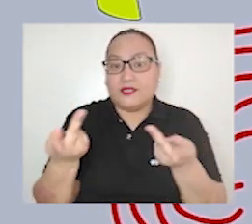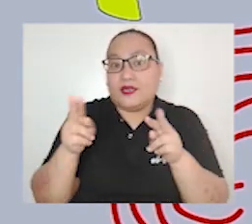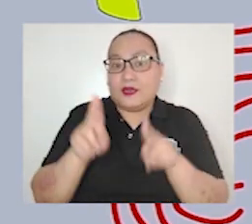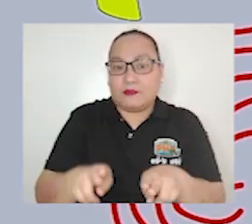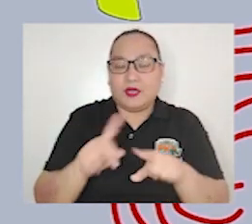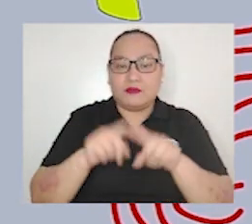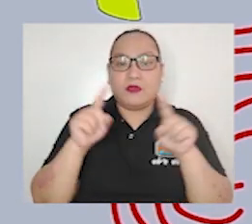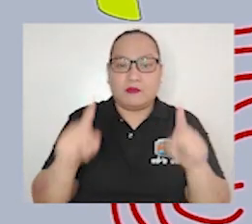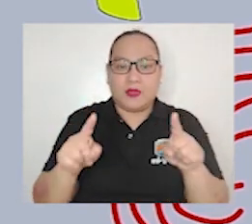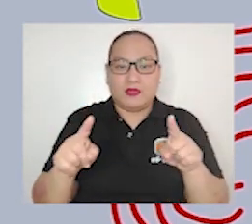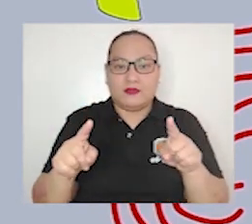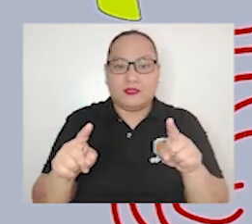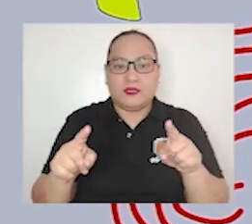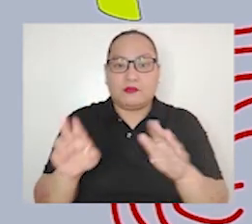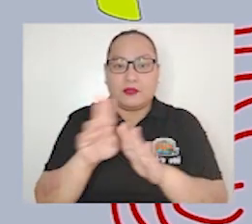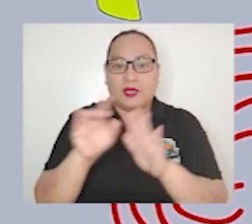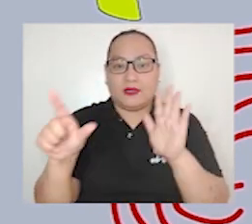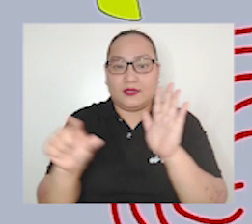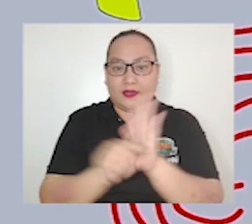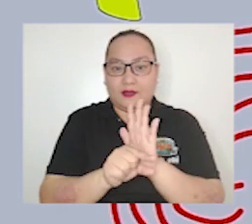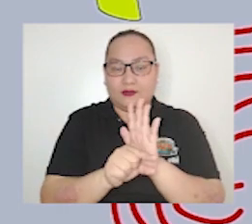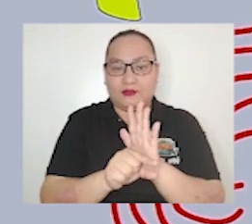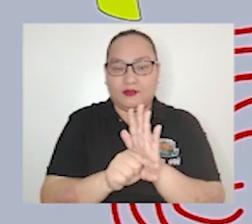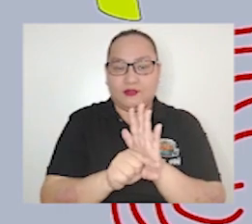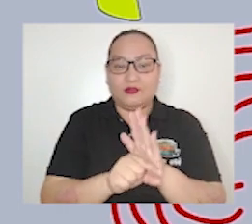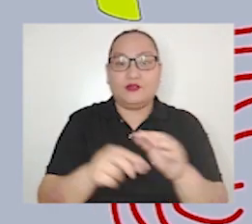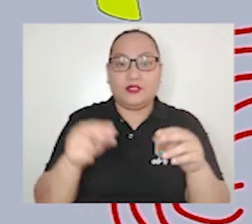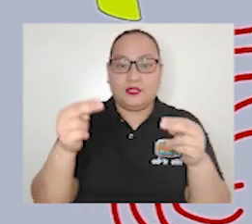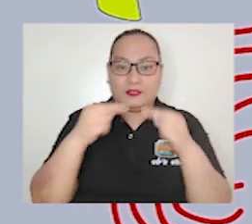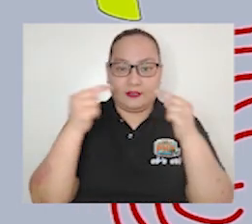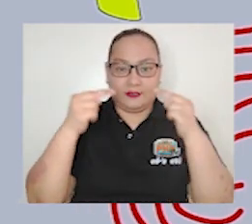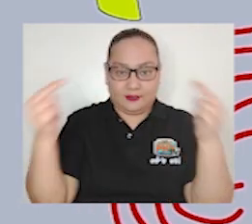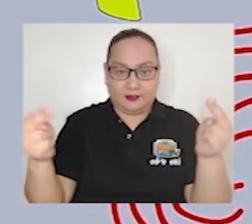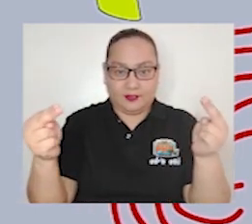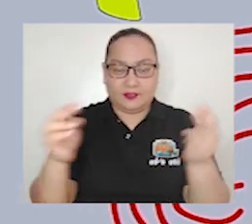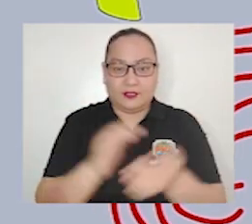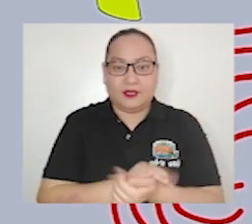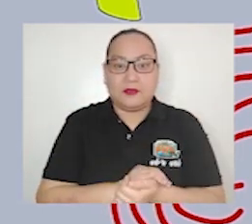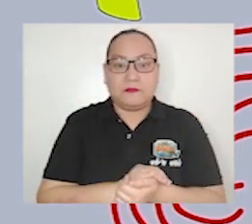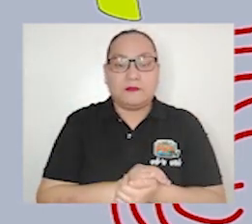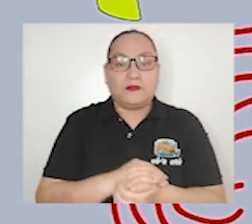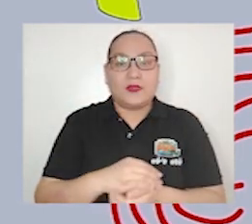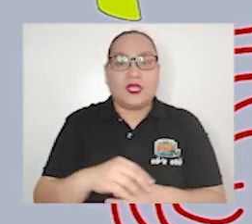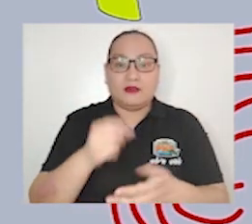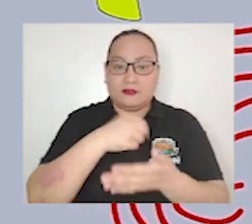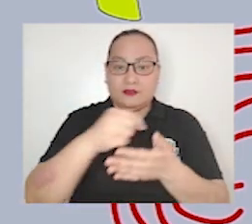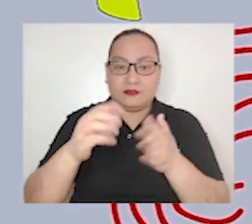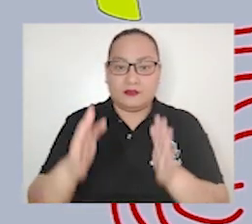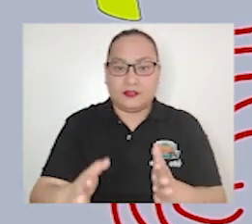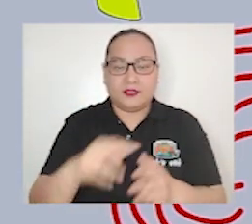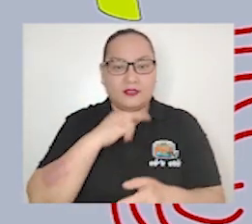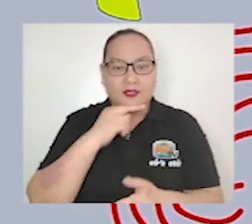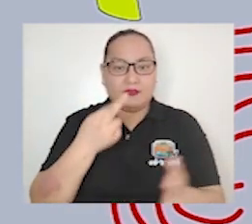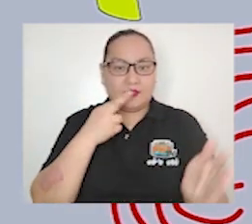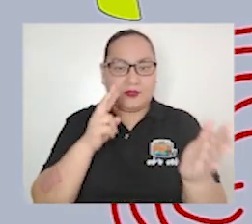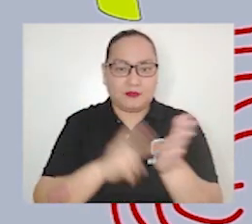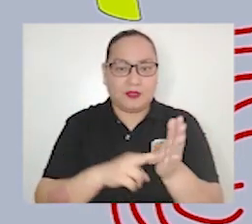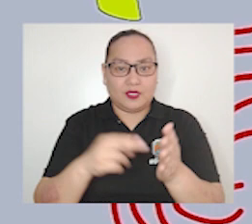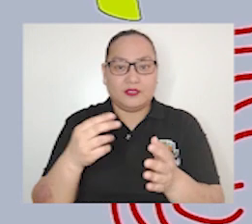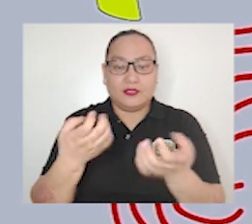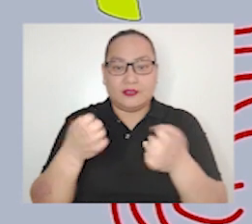give background to the news These kinds of journalists don't just report that event or thing